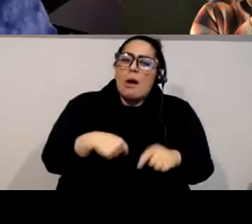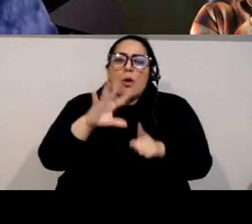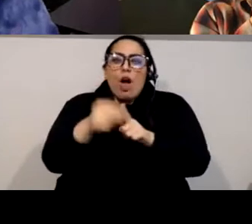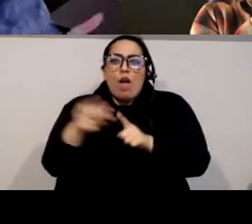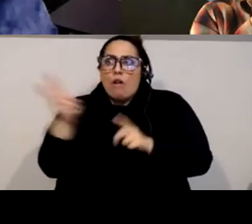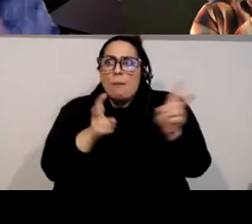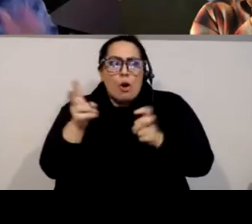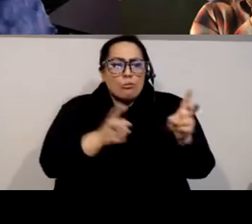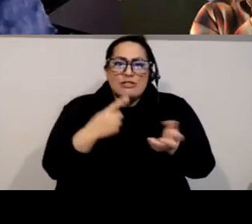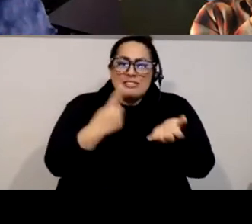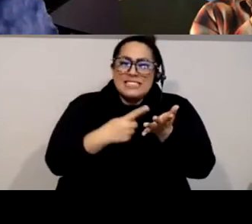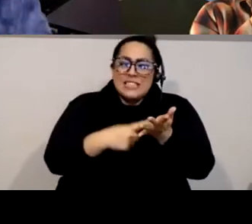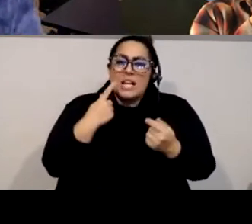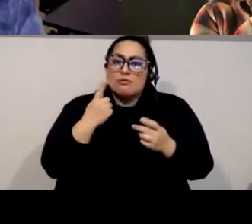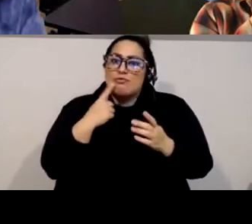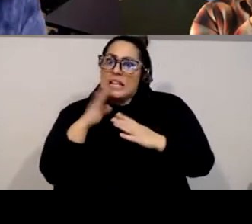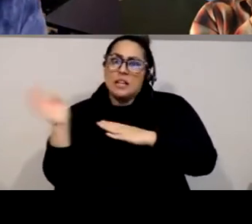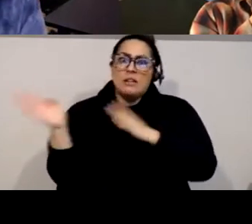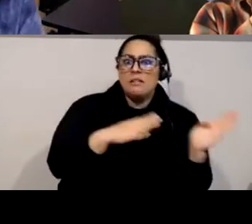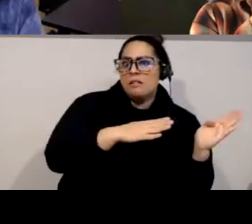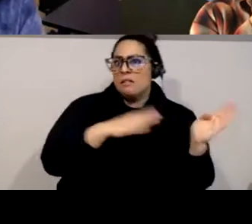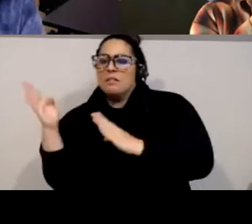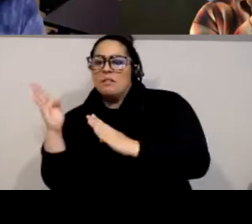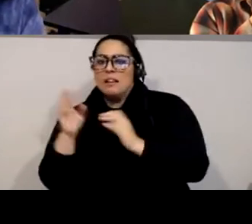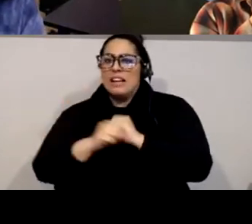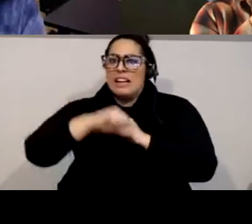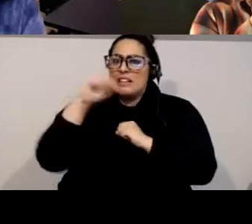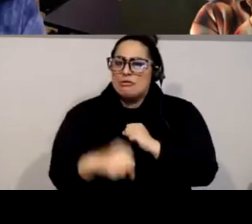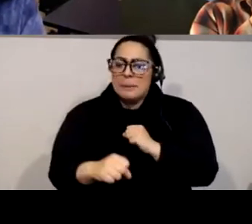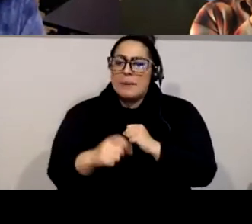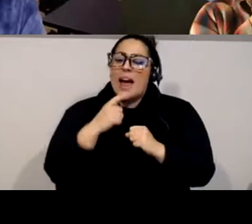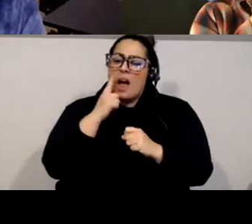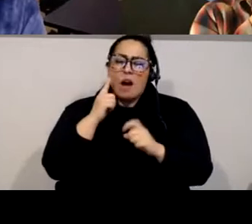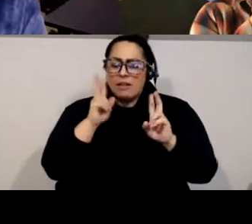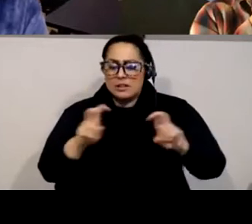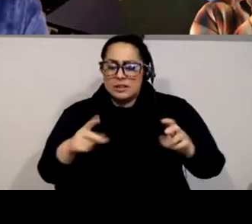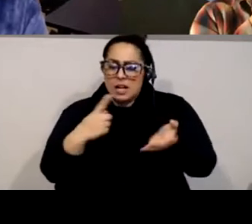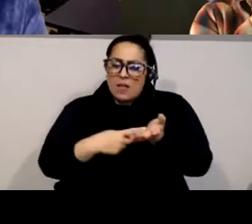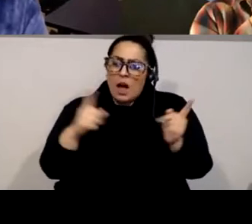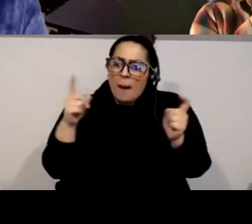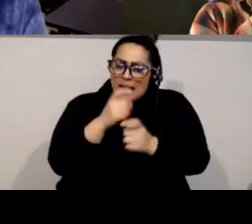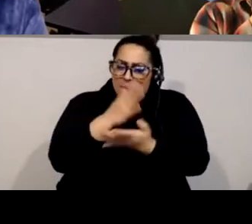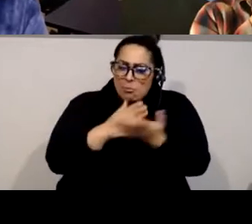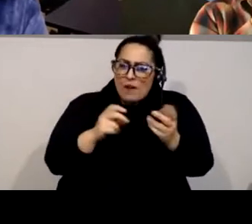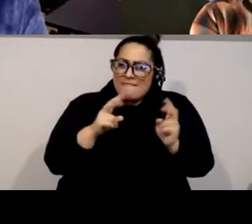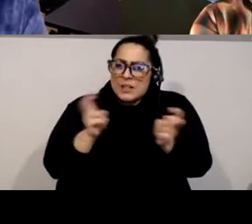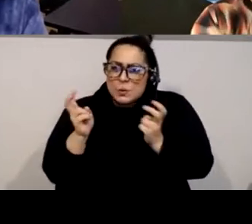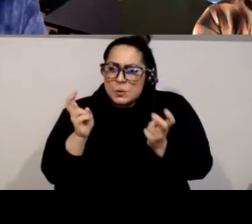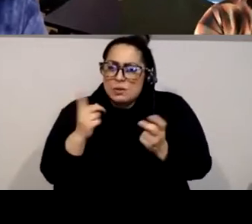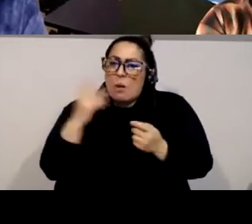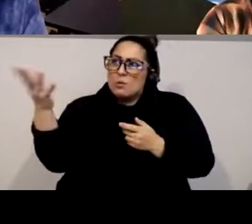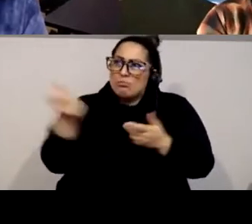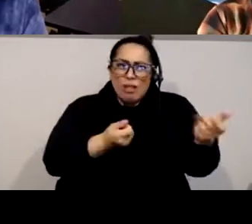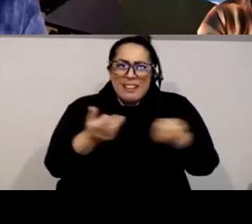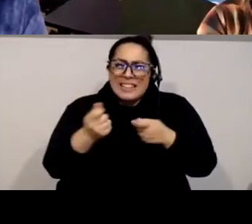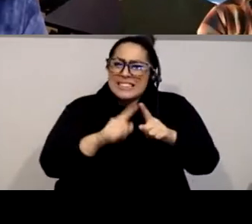like either it is or it isn't and not understanding how they're, they're much more complicated issues. So I just want to also sort of bring that in because